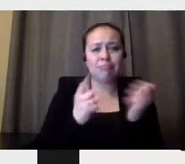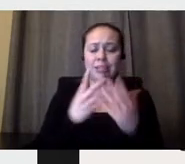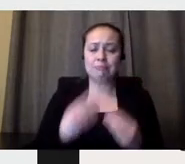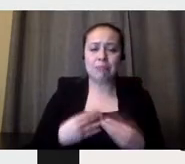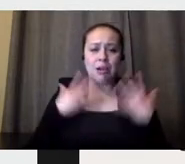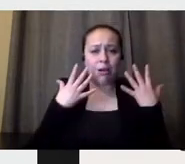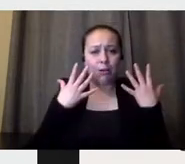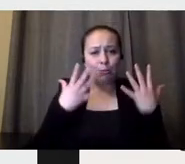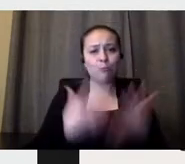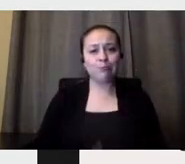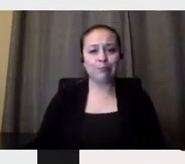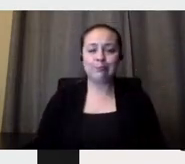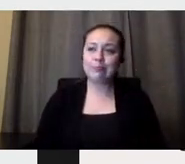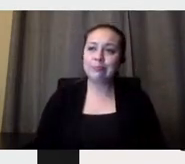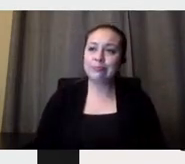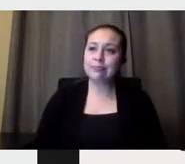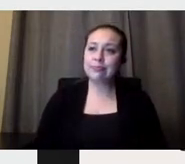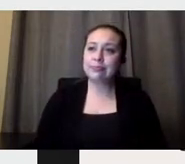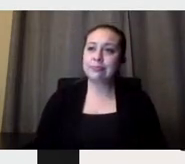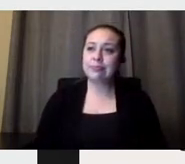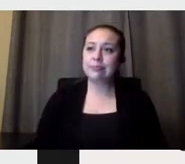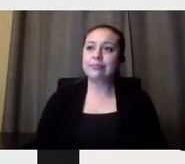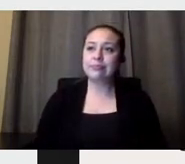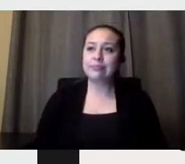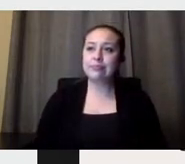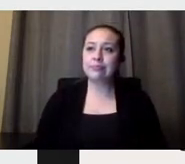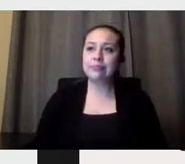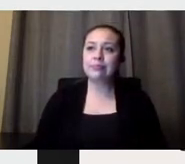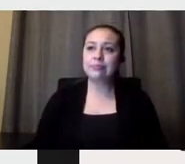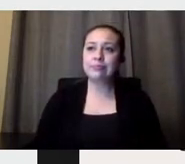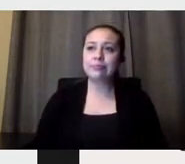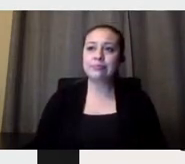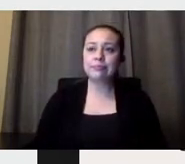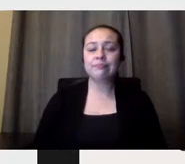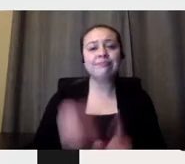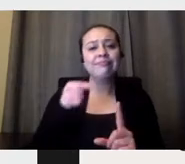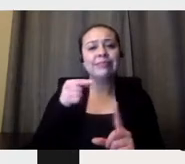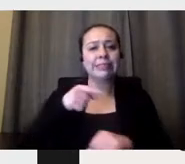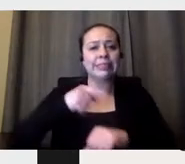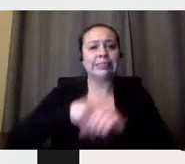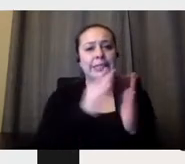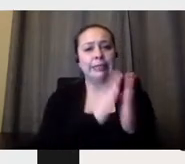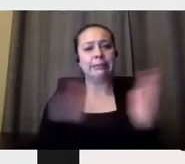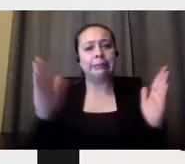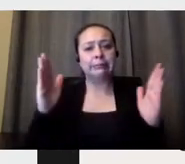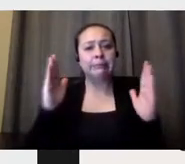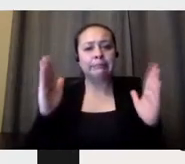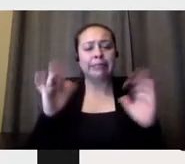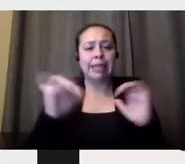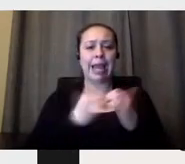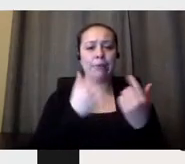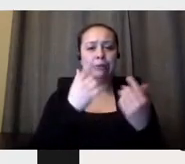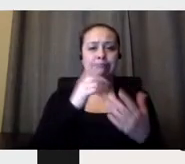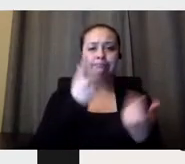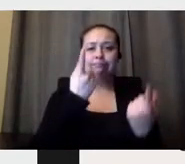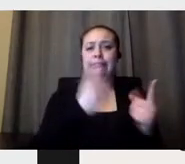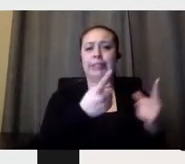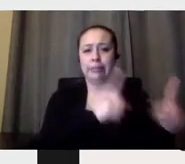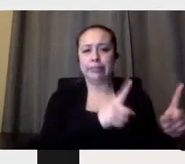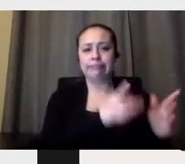the timeline of how this project came to happen. So